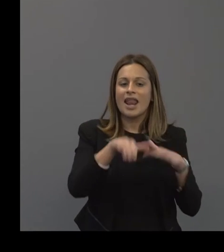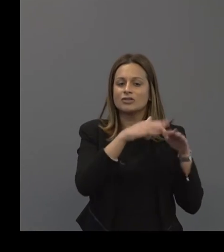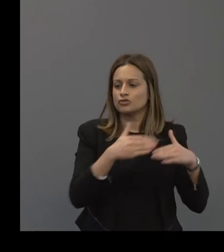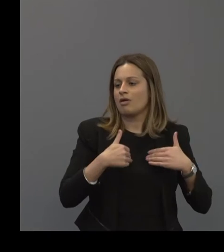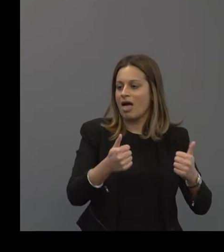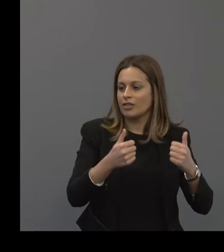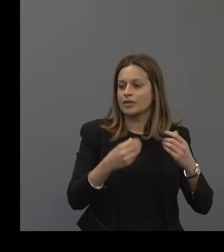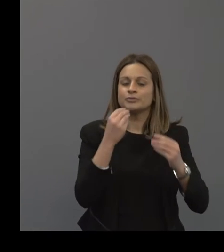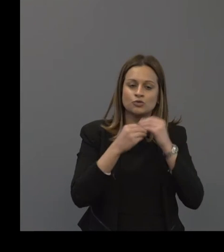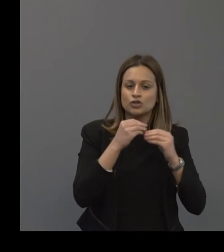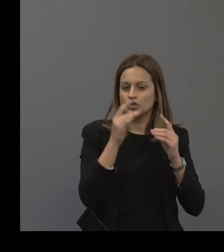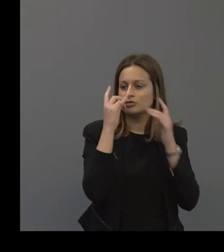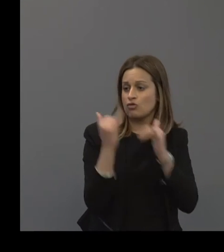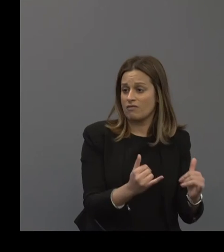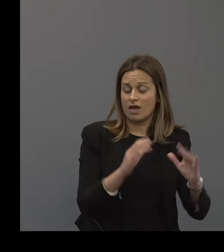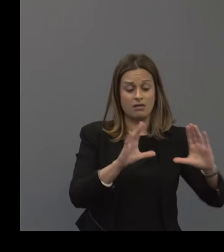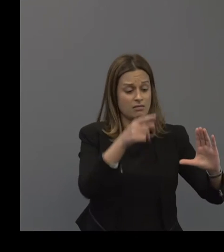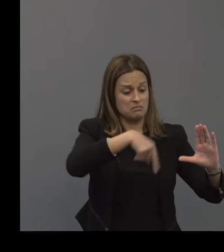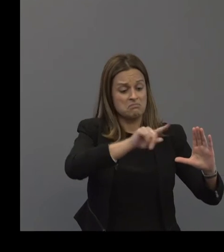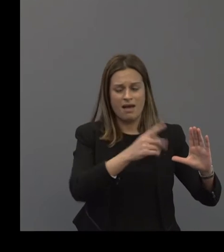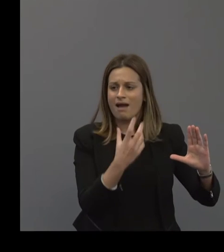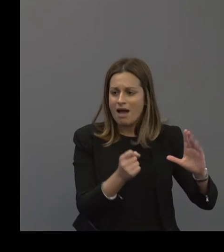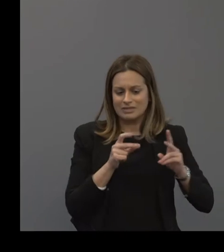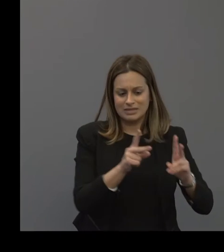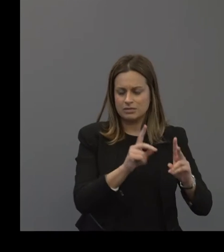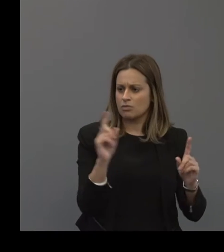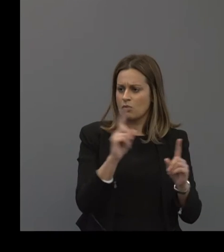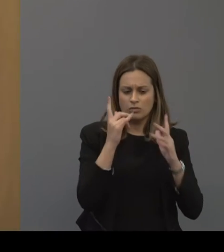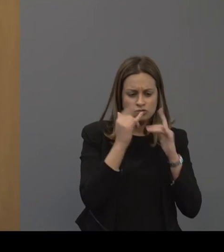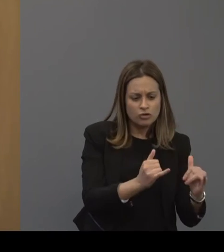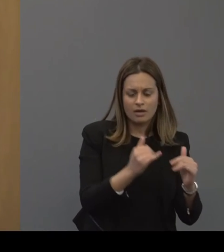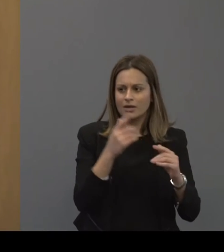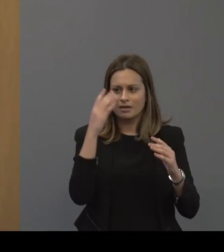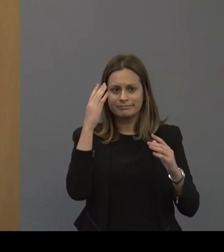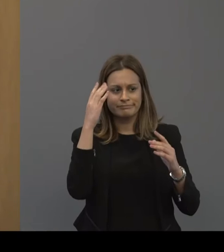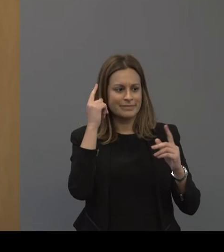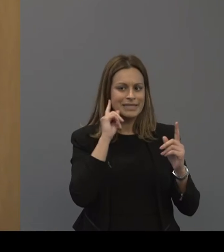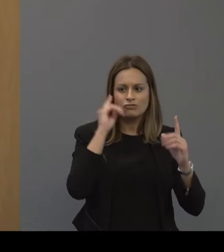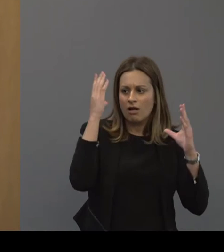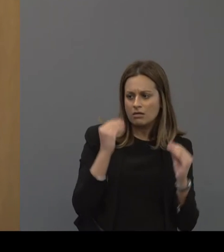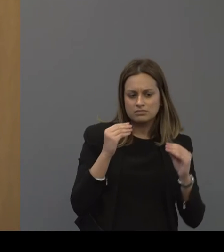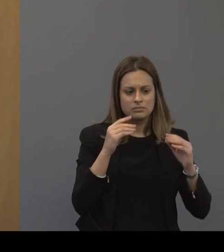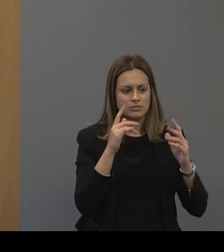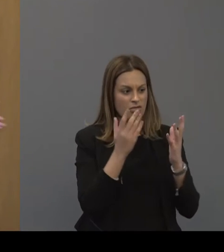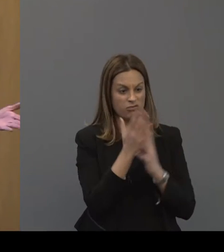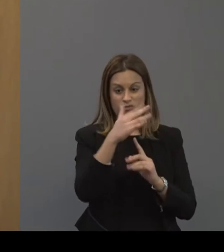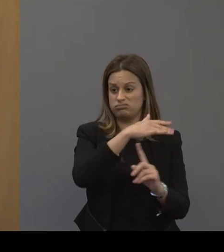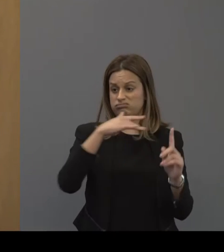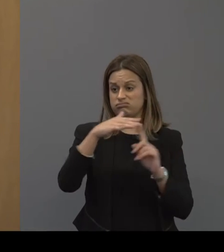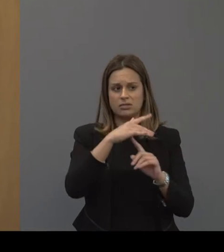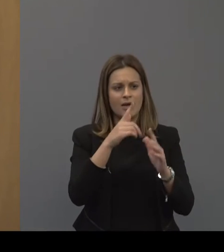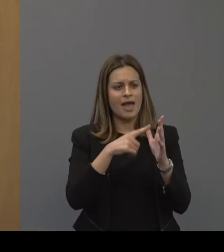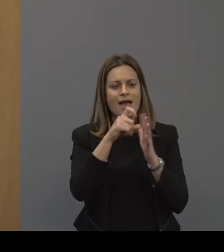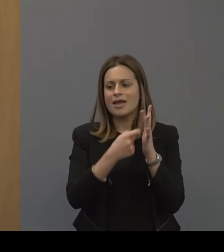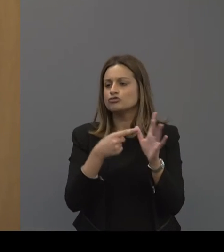and Nutrition Examination Survey where there's a systematic way we look at hearing loss across the population and I know Adrian